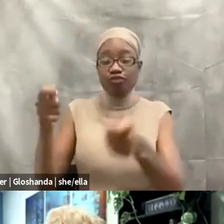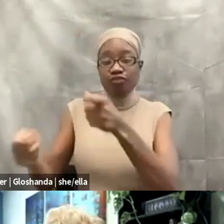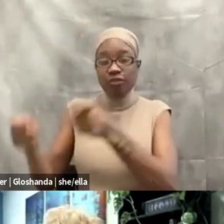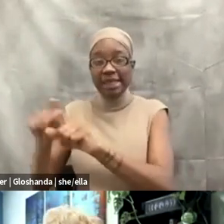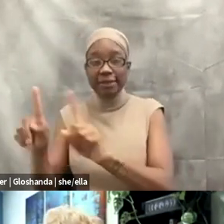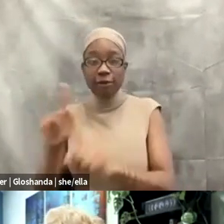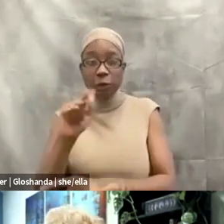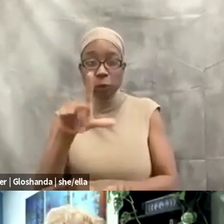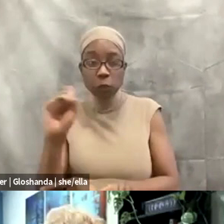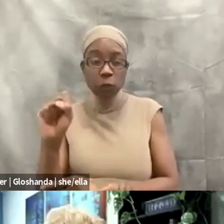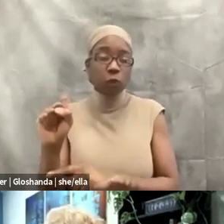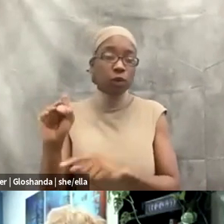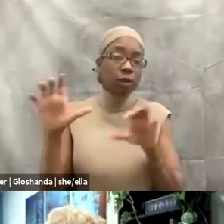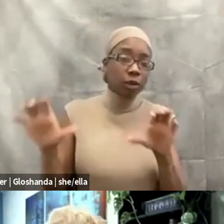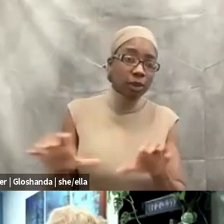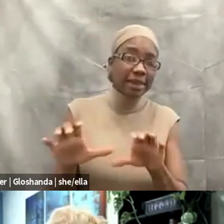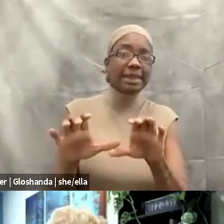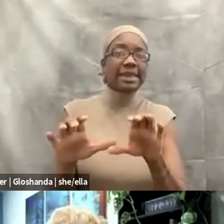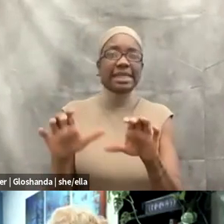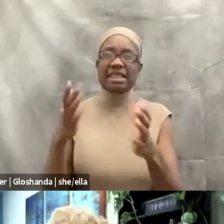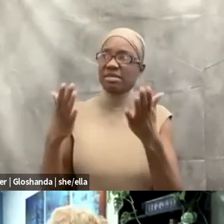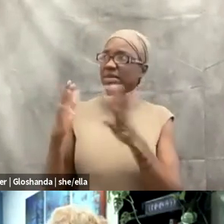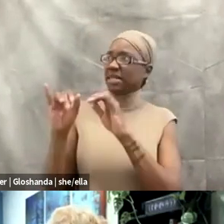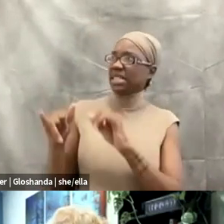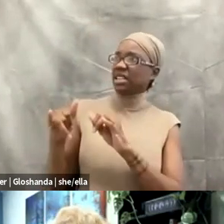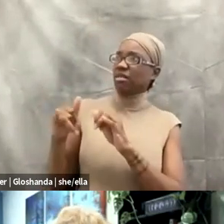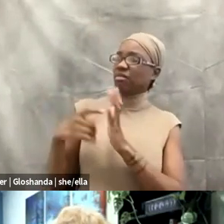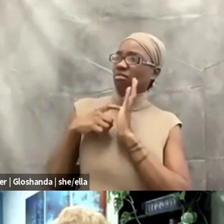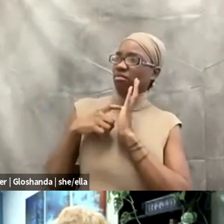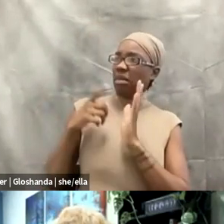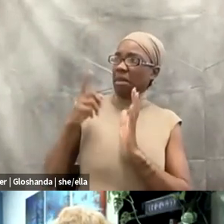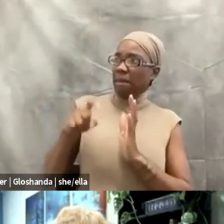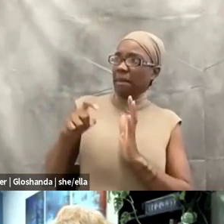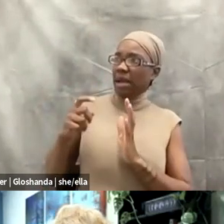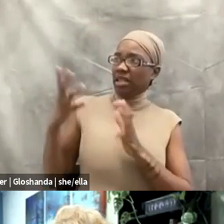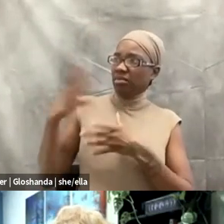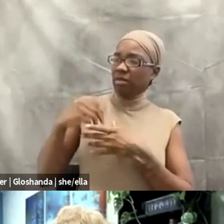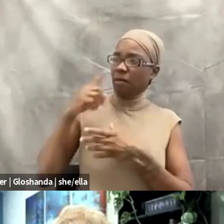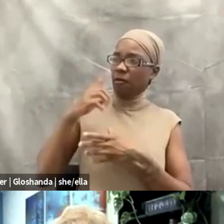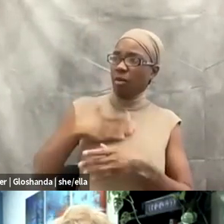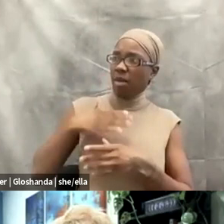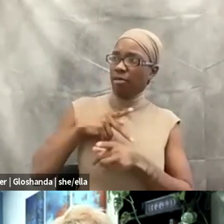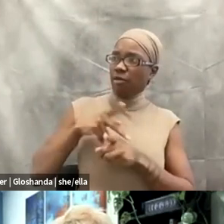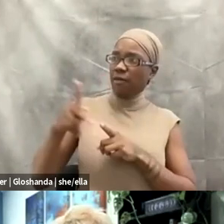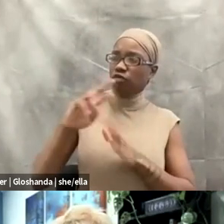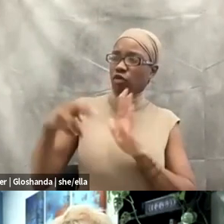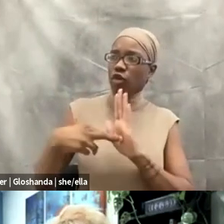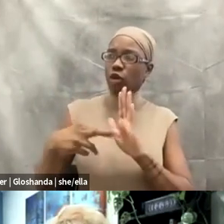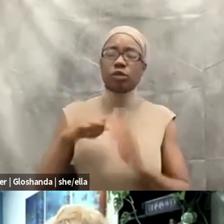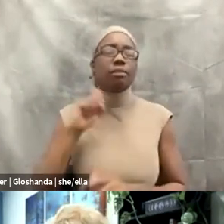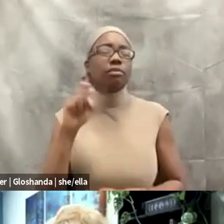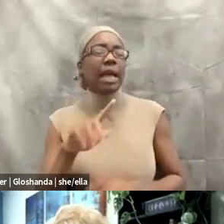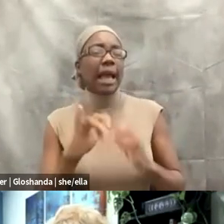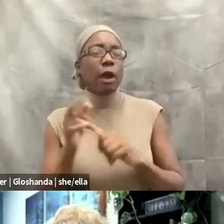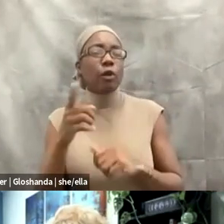you, um, might be required to use to comply with your professional role? So how, how do you bob and weave, right?